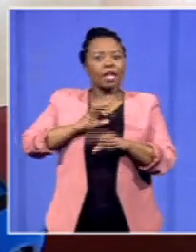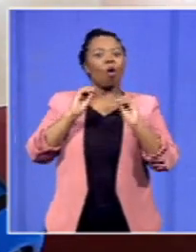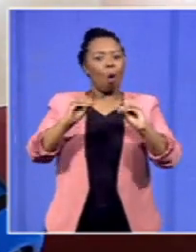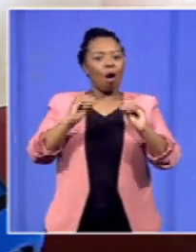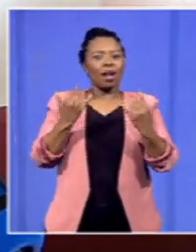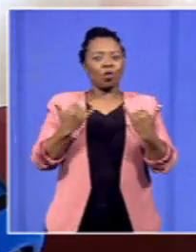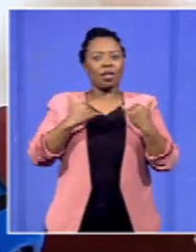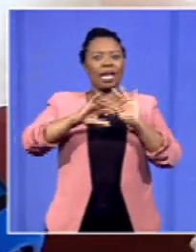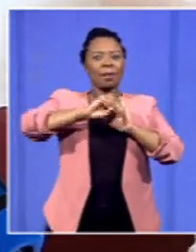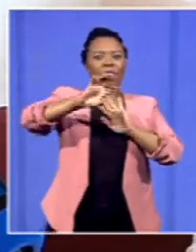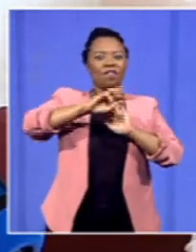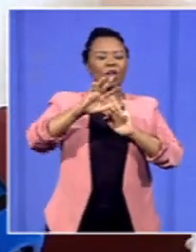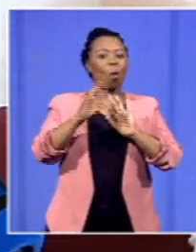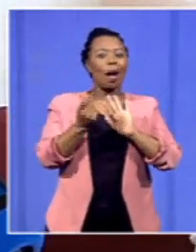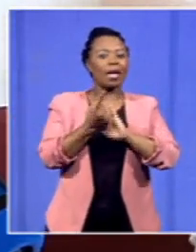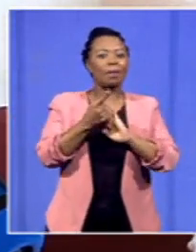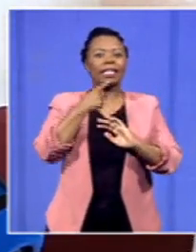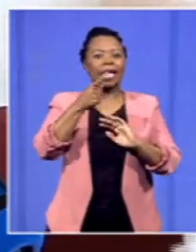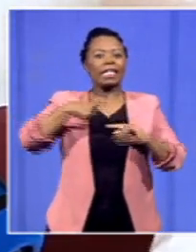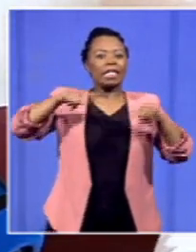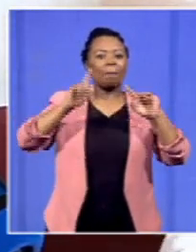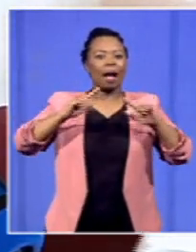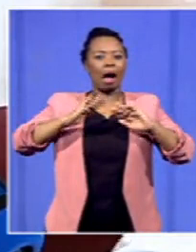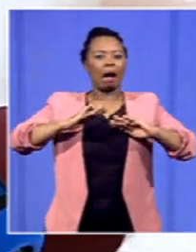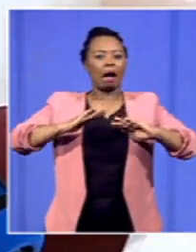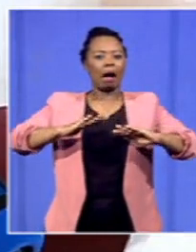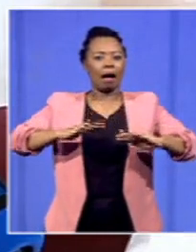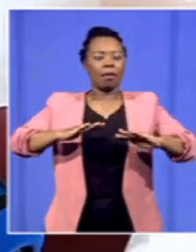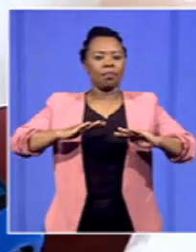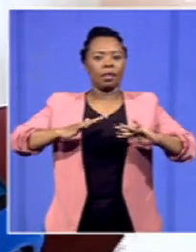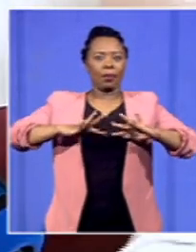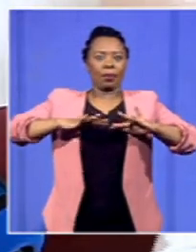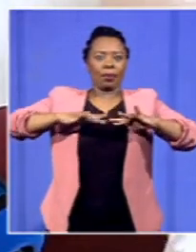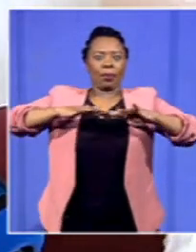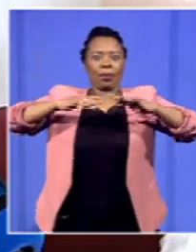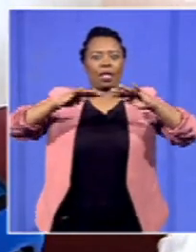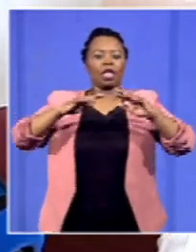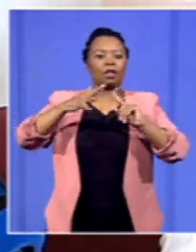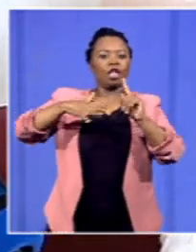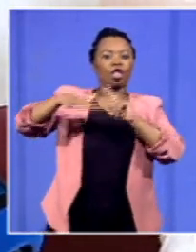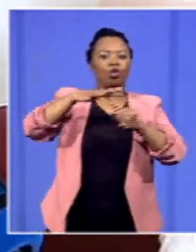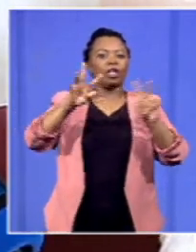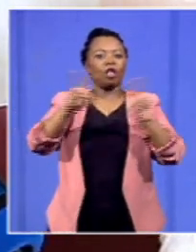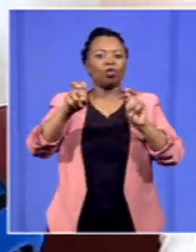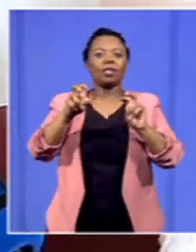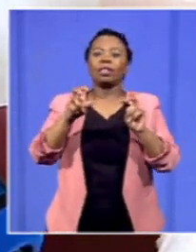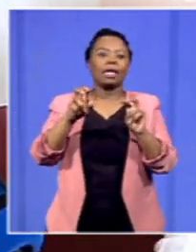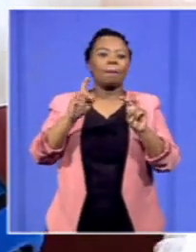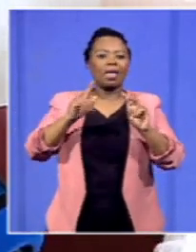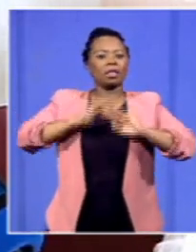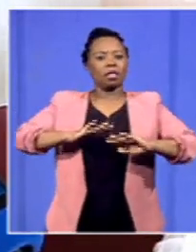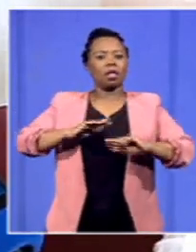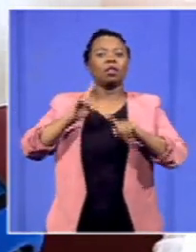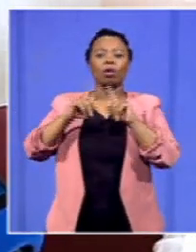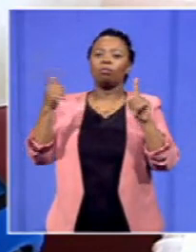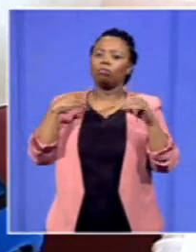to say we should tone down in terms of how we deal with issues. so we've engaged them and we'll